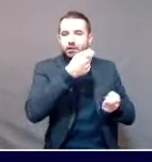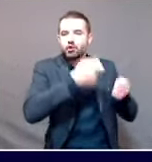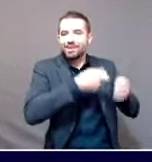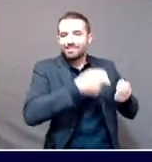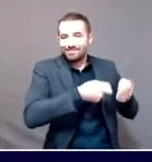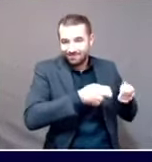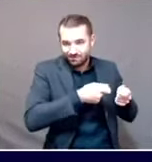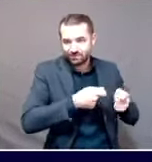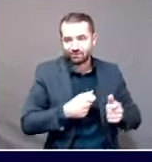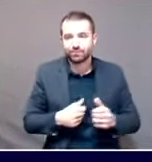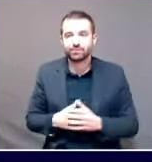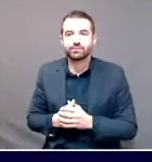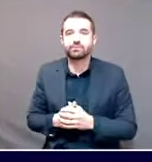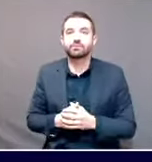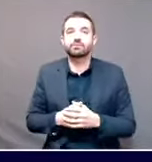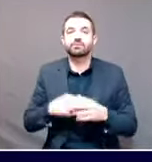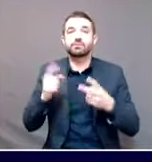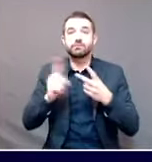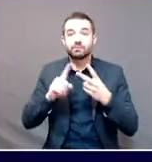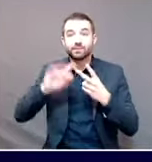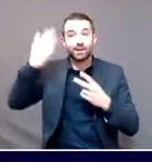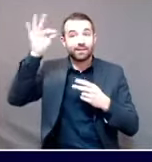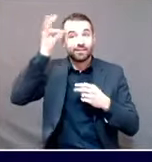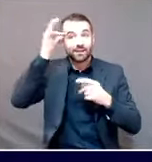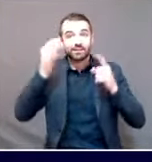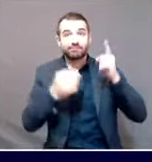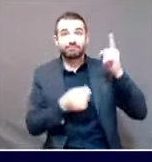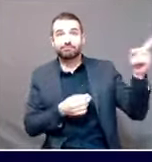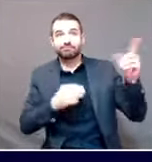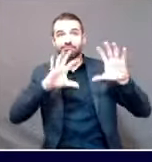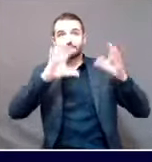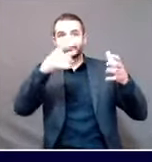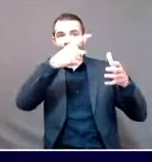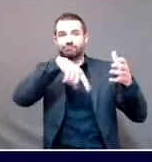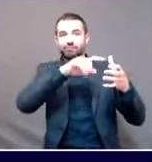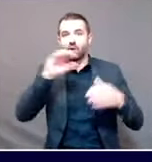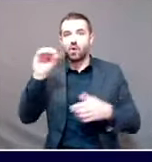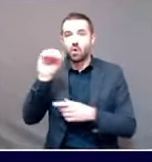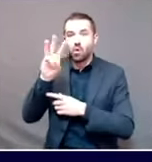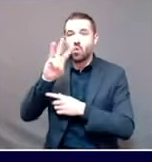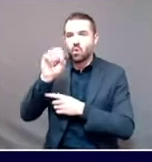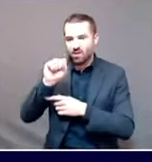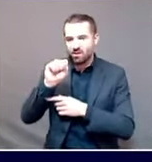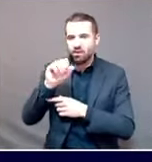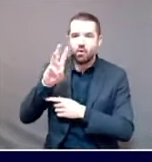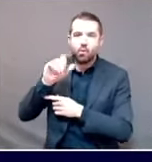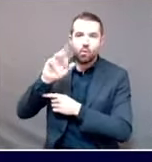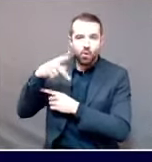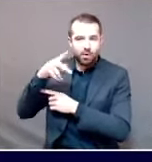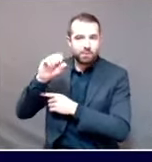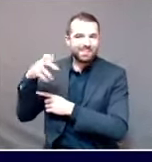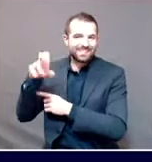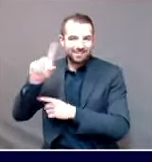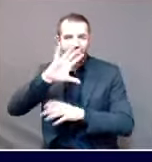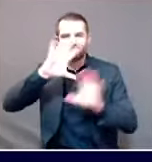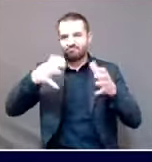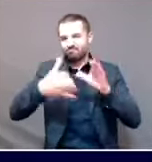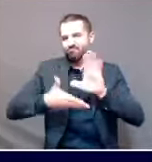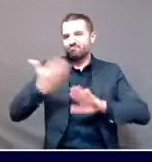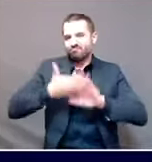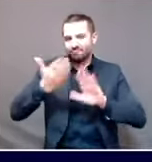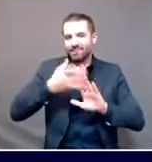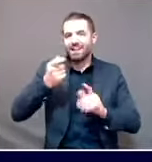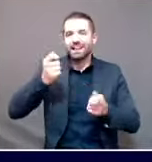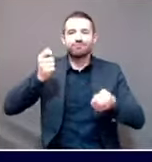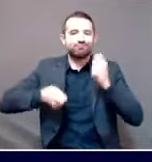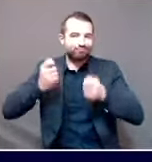allotment strategy rather than one large allotment, they were breaking it into smaller allotments. Again, I'd like to take a second to thank